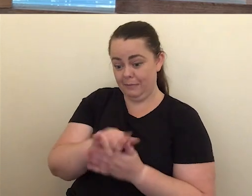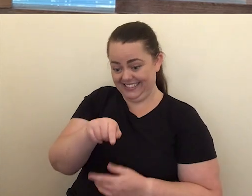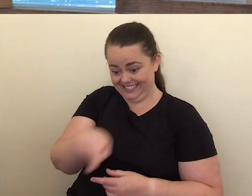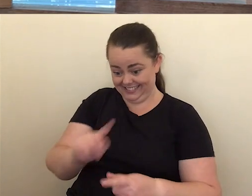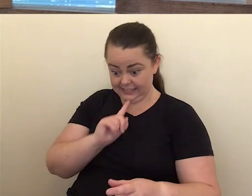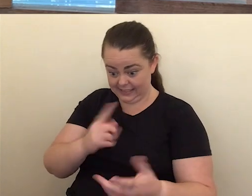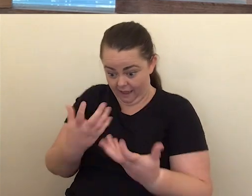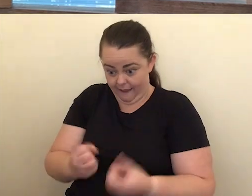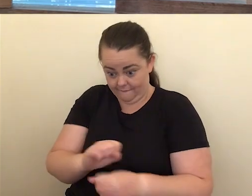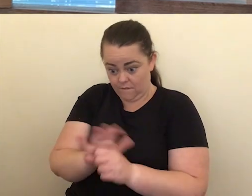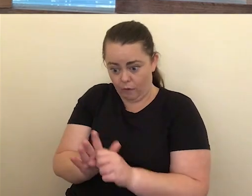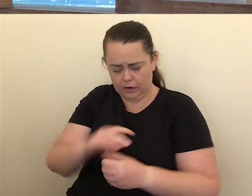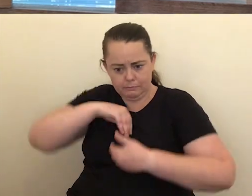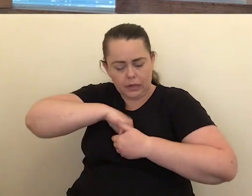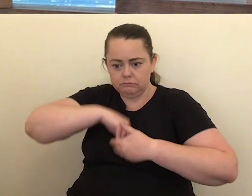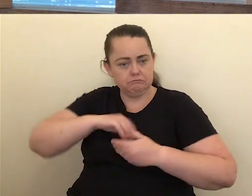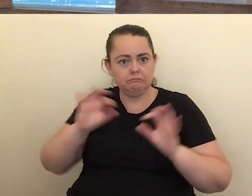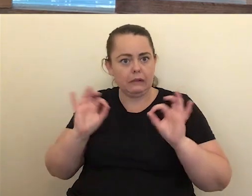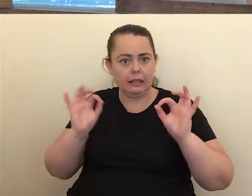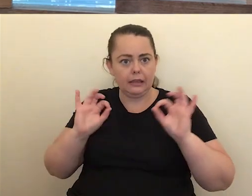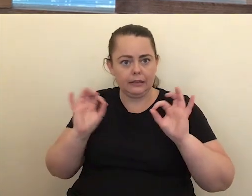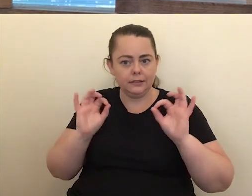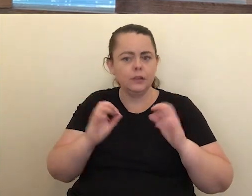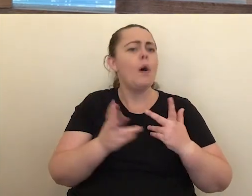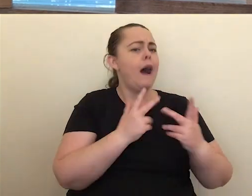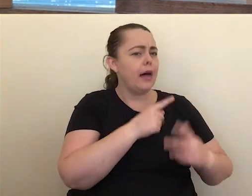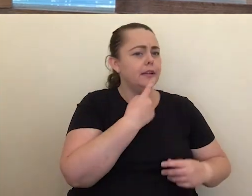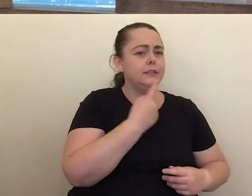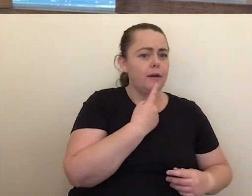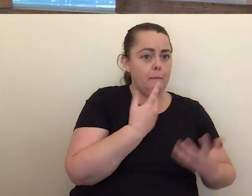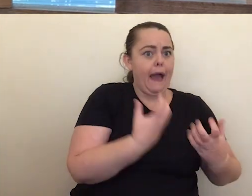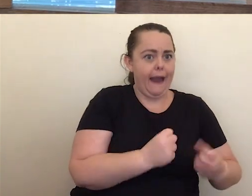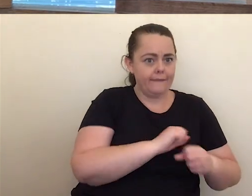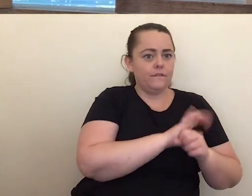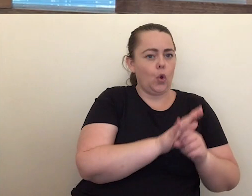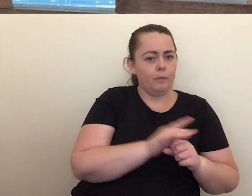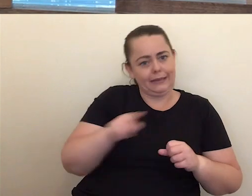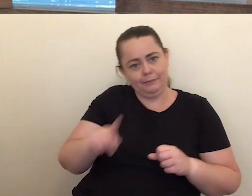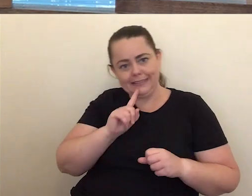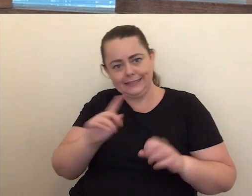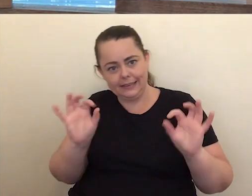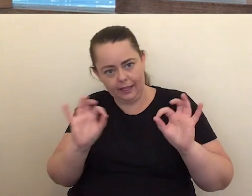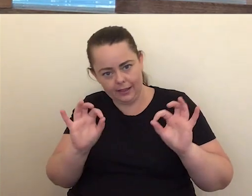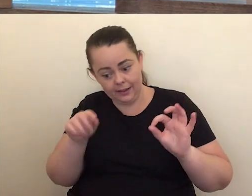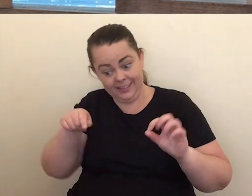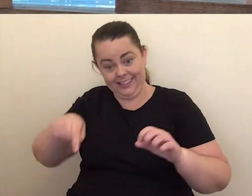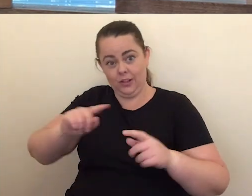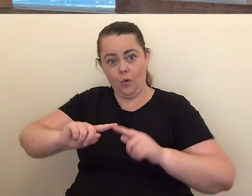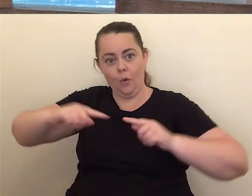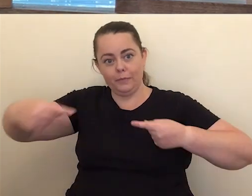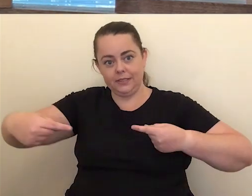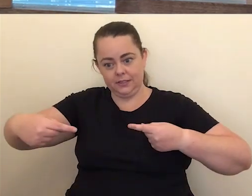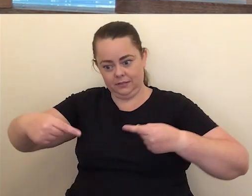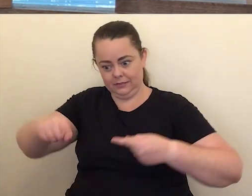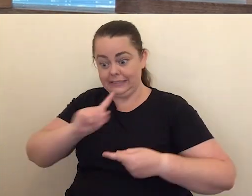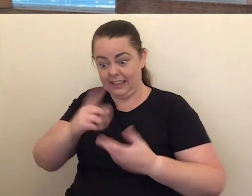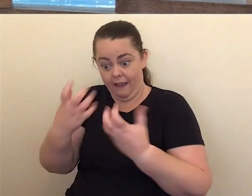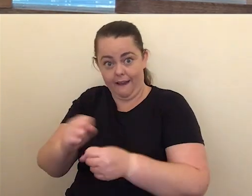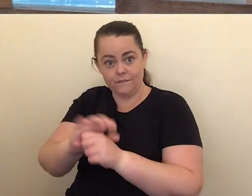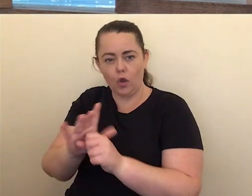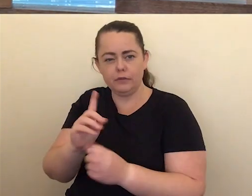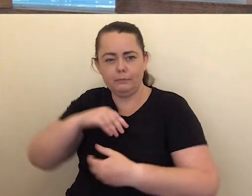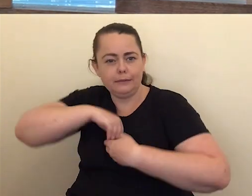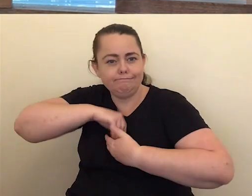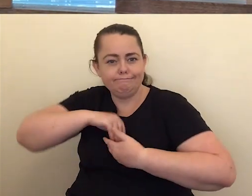actually doesn't have COVID. They may be sick, they may have another illness, but it's not COVID. Now this is much more stringent. So the TGA